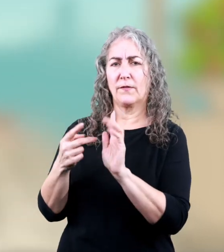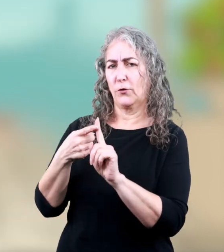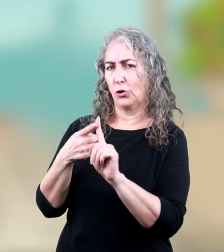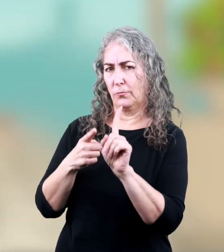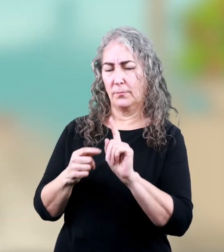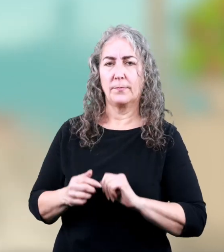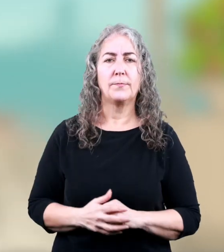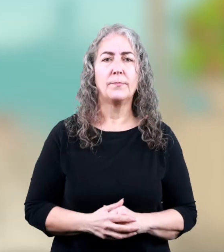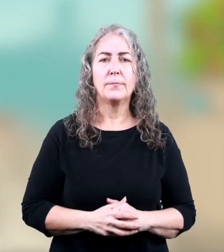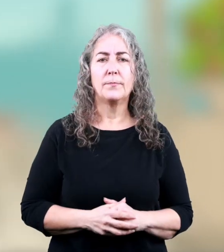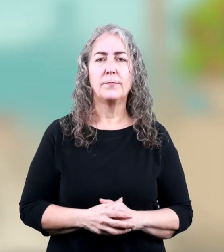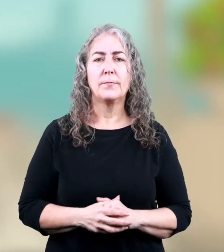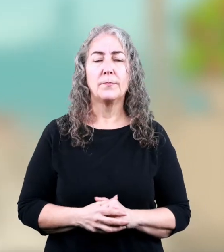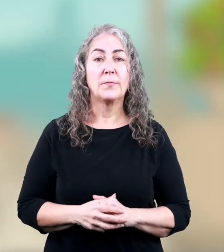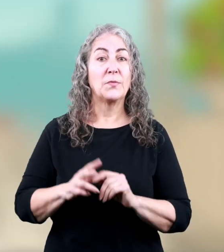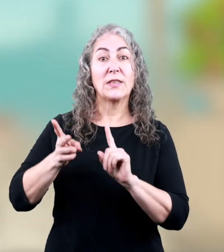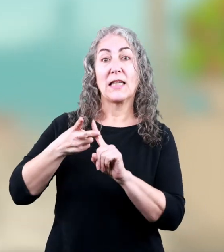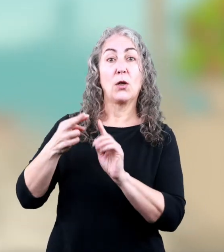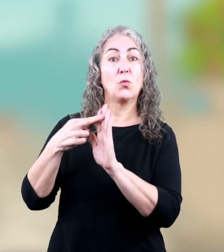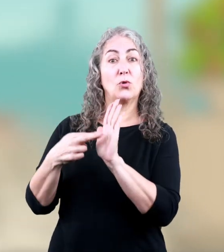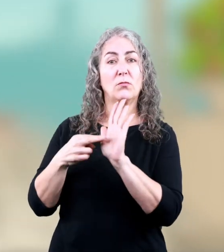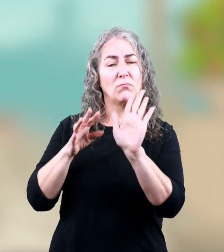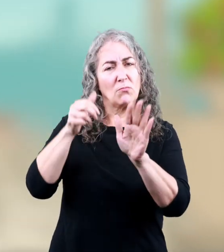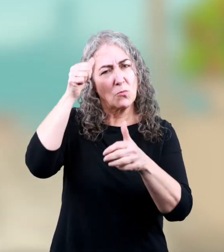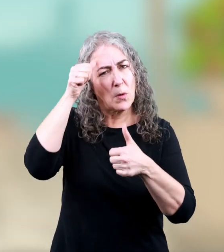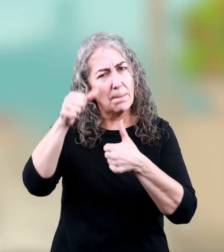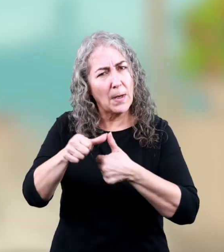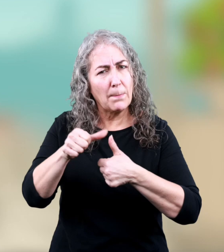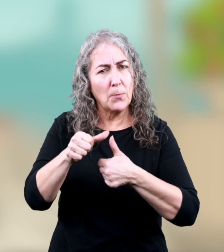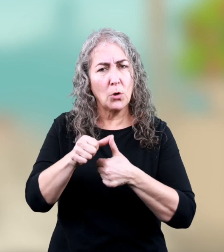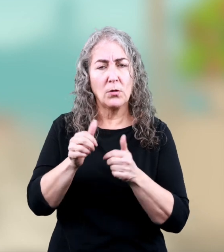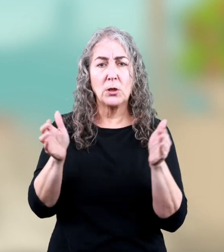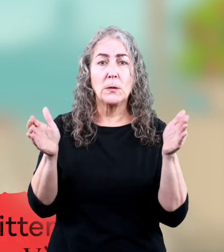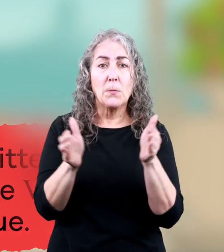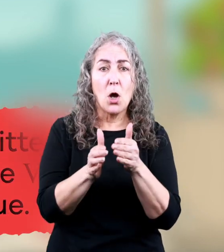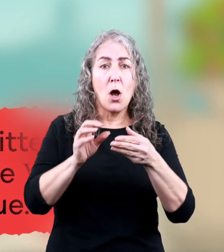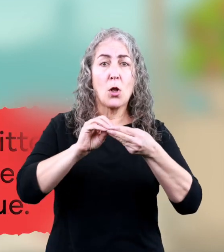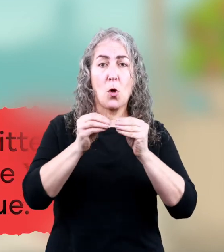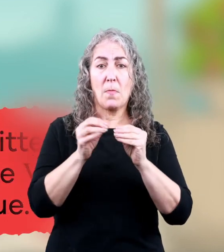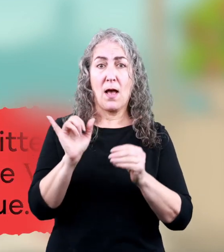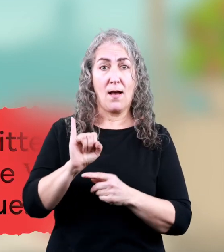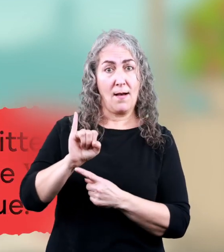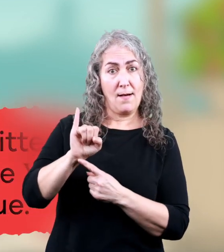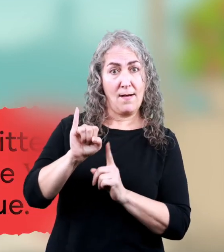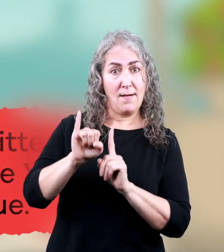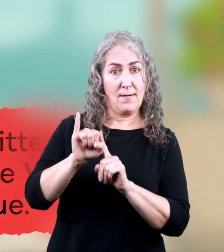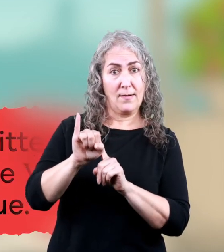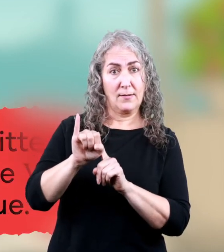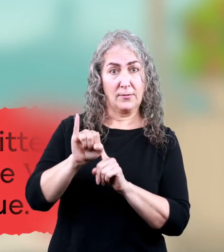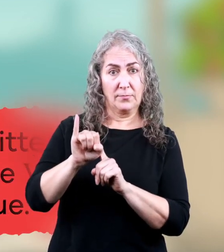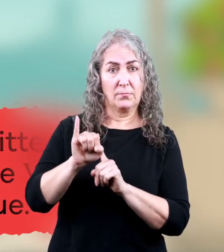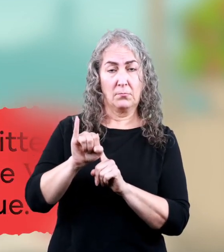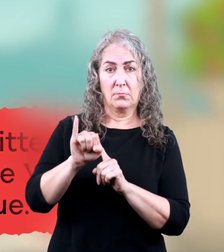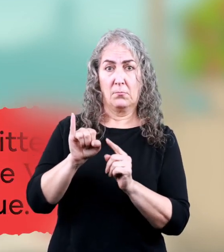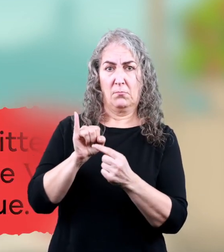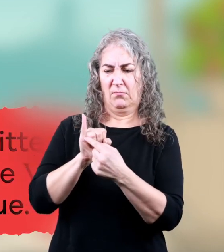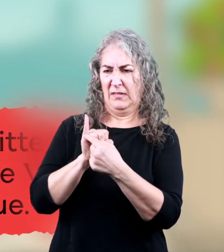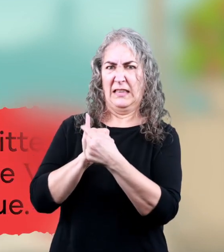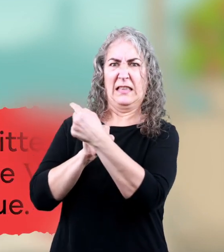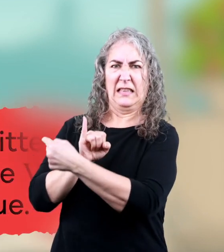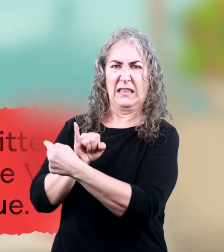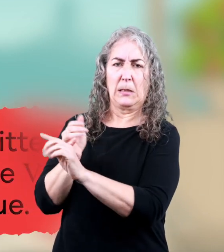about rule number two. The second rule you should remember is that a smaller numeral, like i,